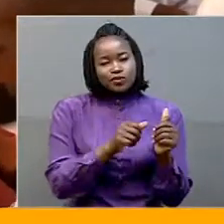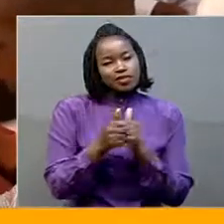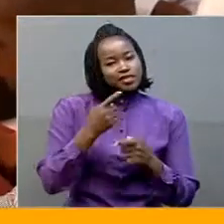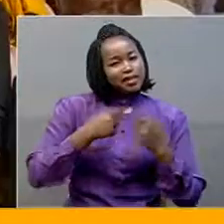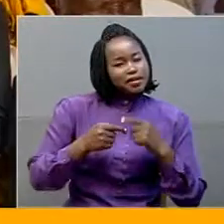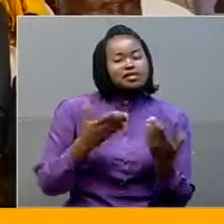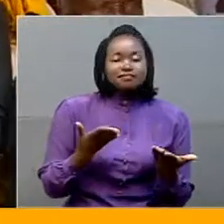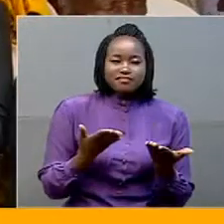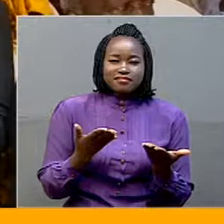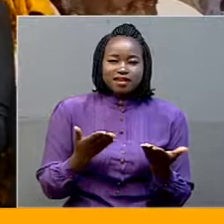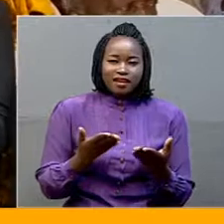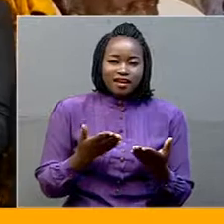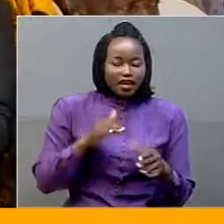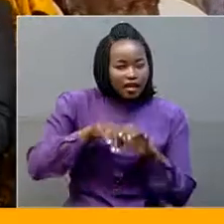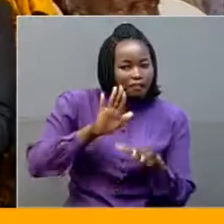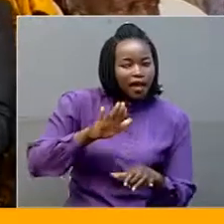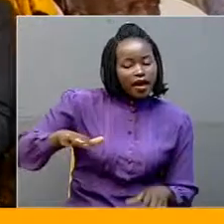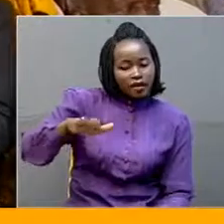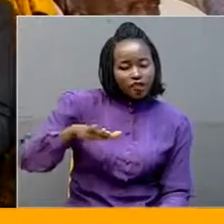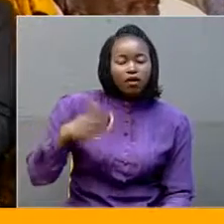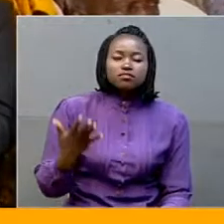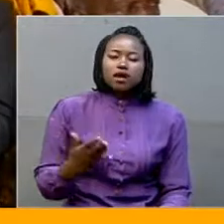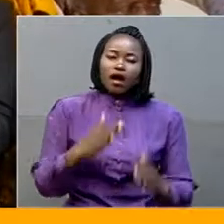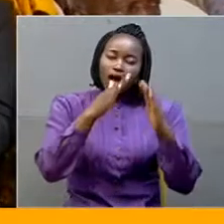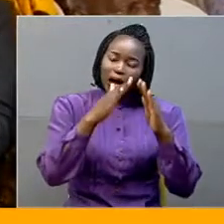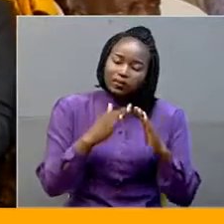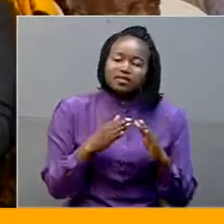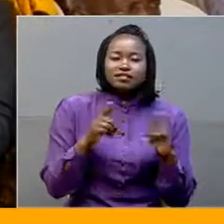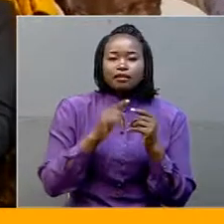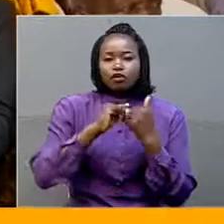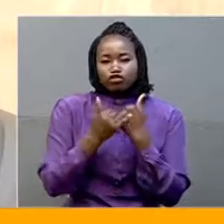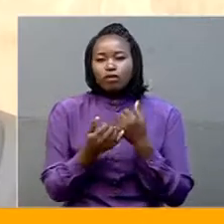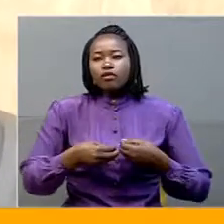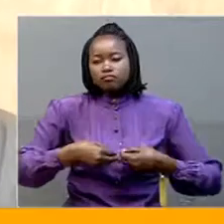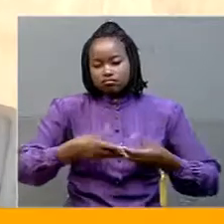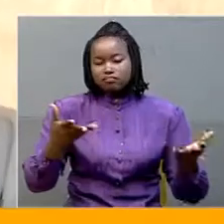their fields of education, housing, and job offers, among others.